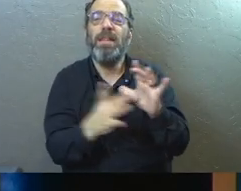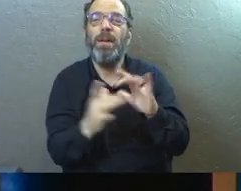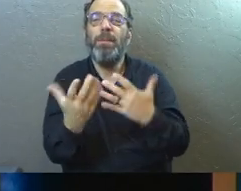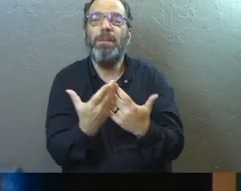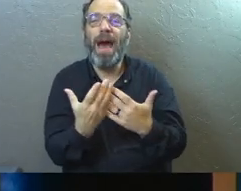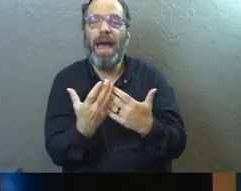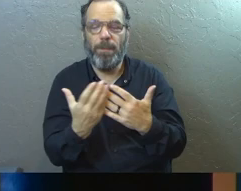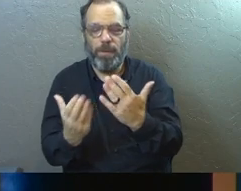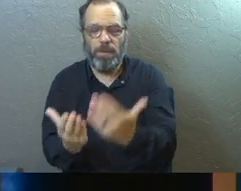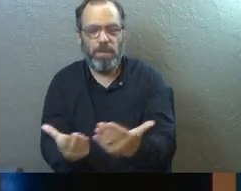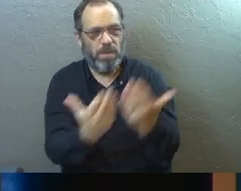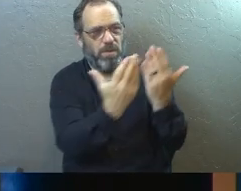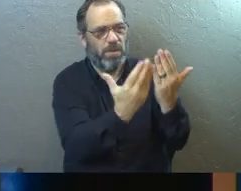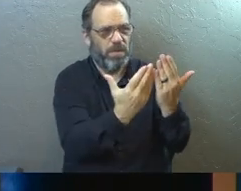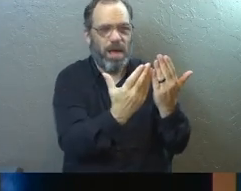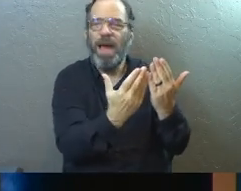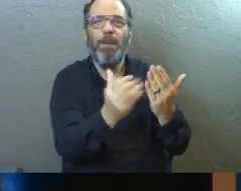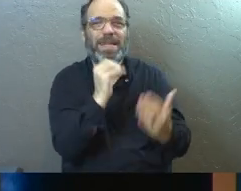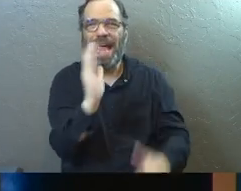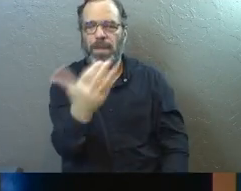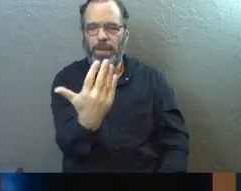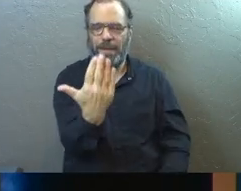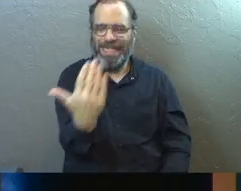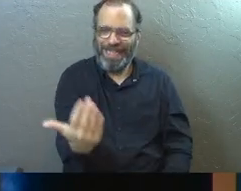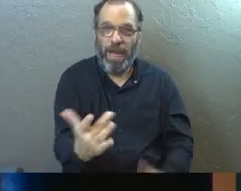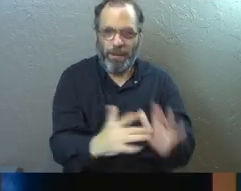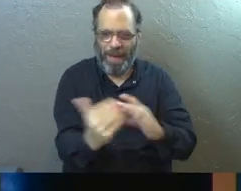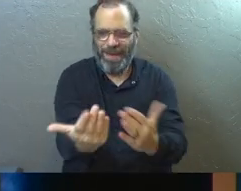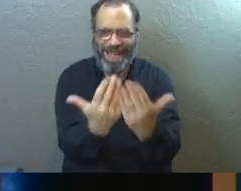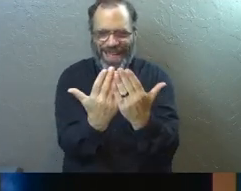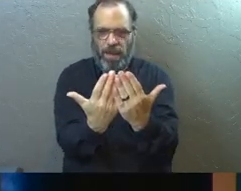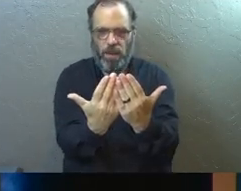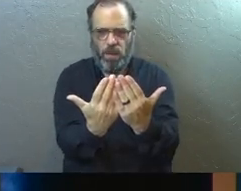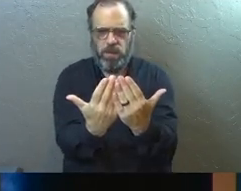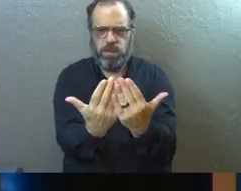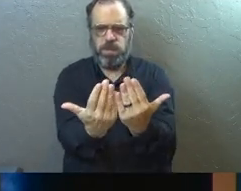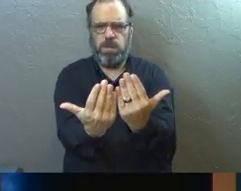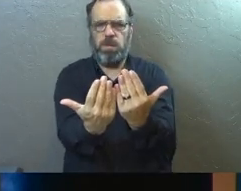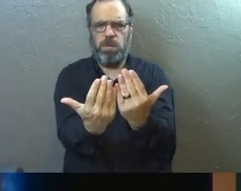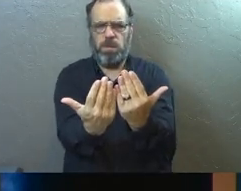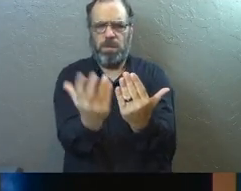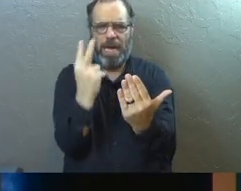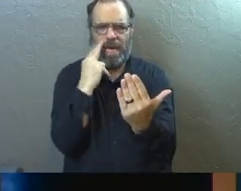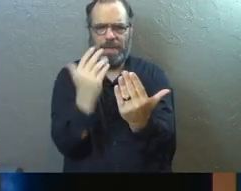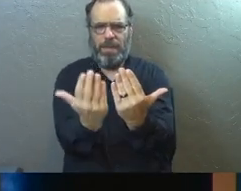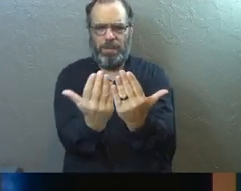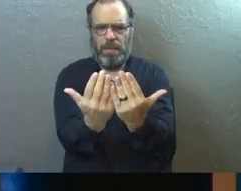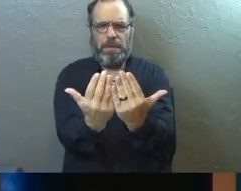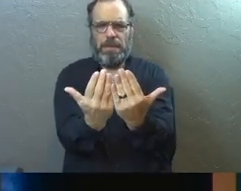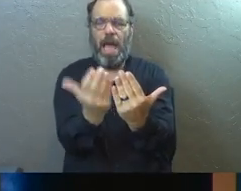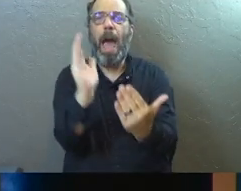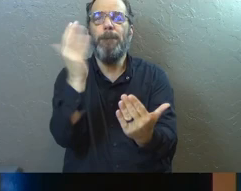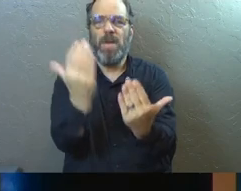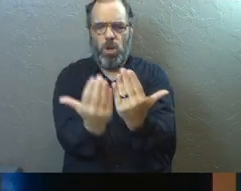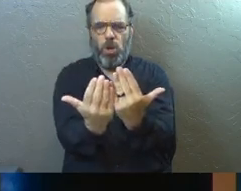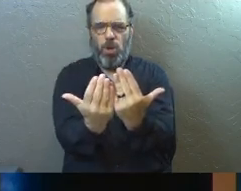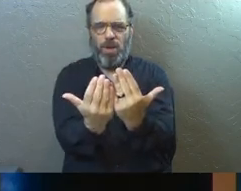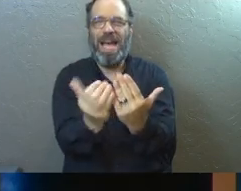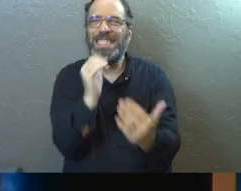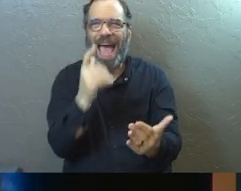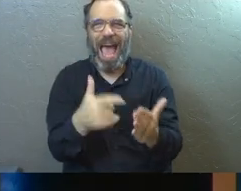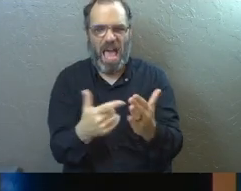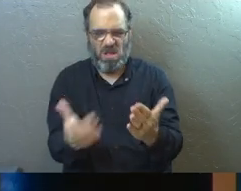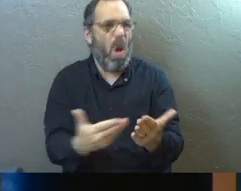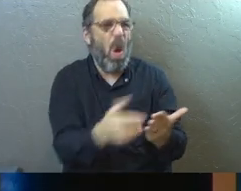people through and not a mirror to look at ourselves. God's inviting us to look at us. What do I need to do? How do I need